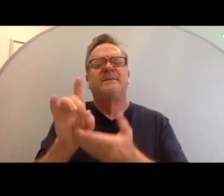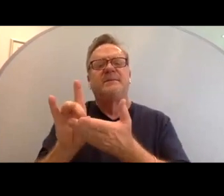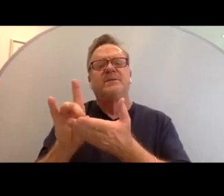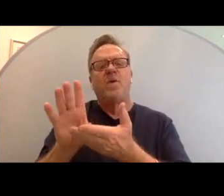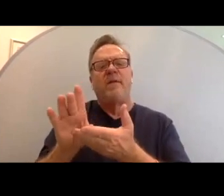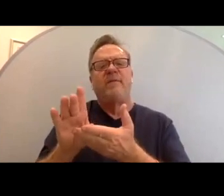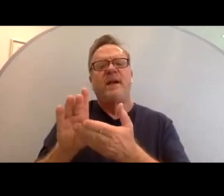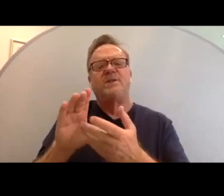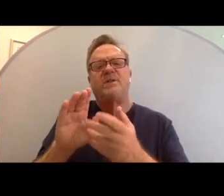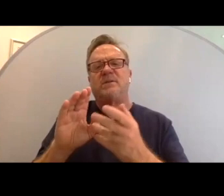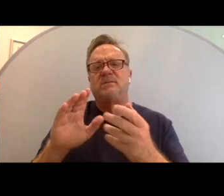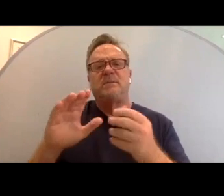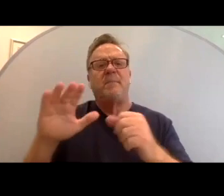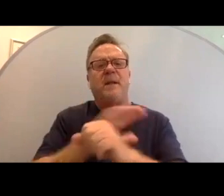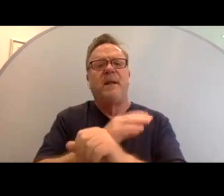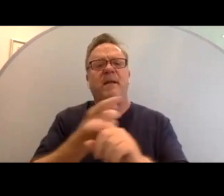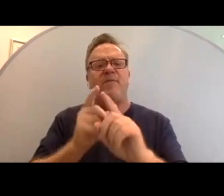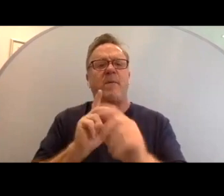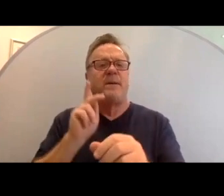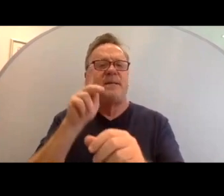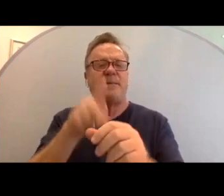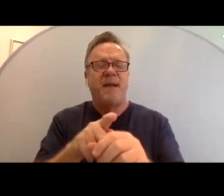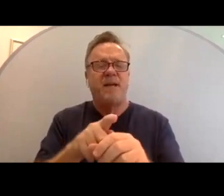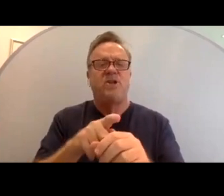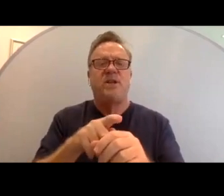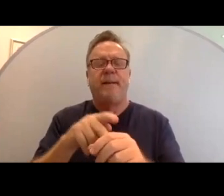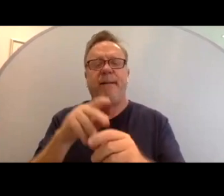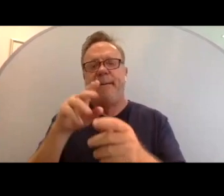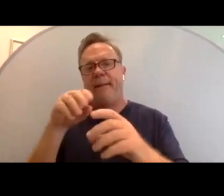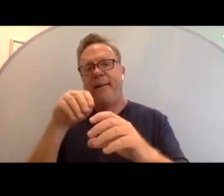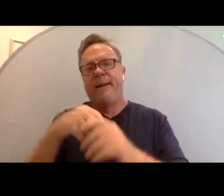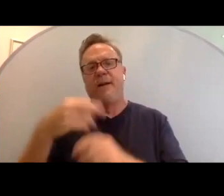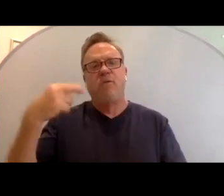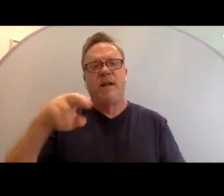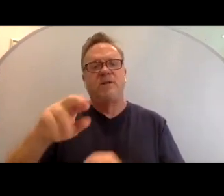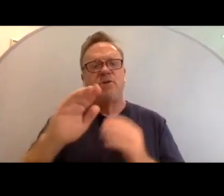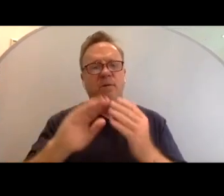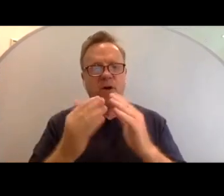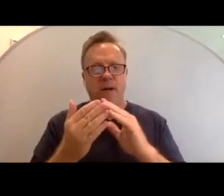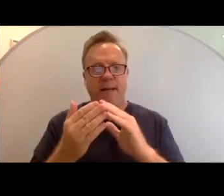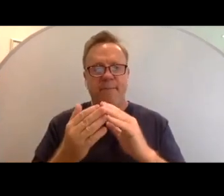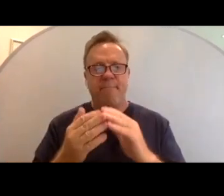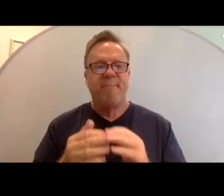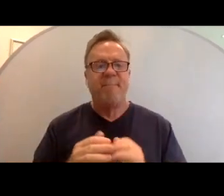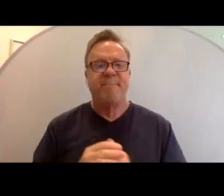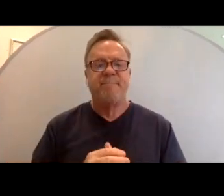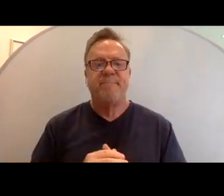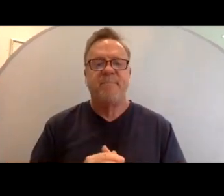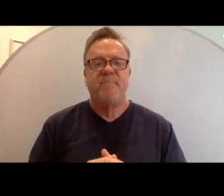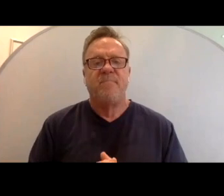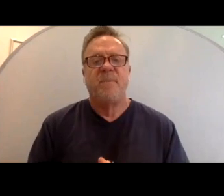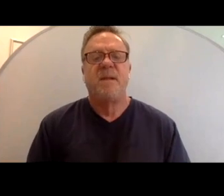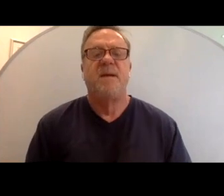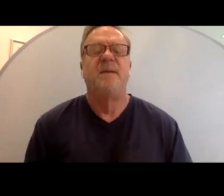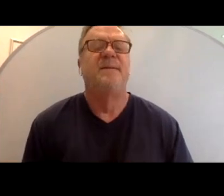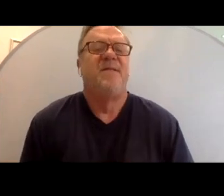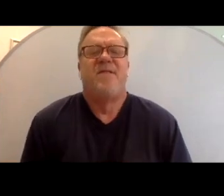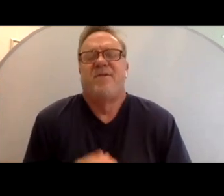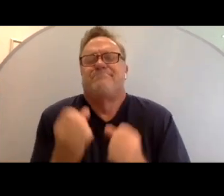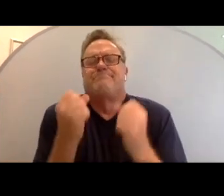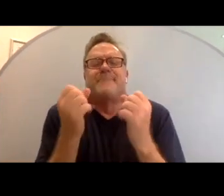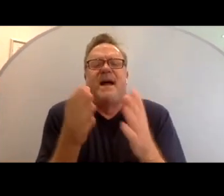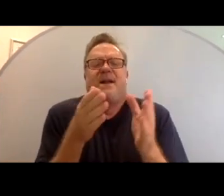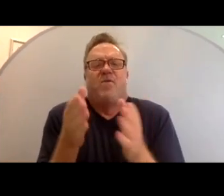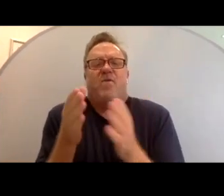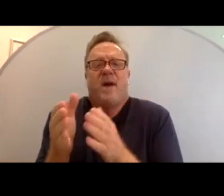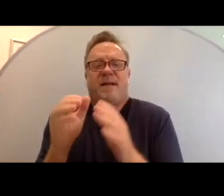altogether from participation in a religious community. There are many different ways that we can